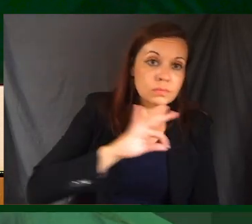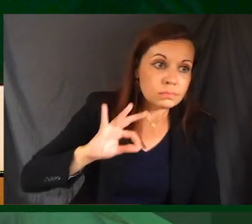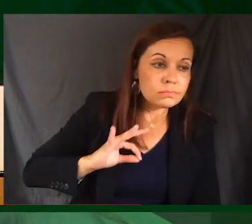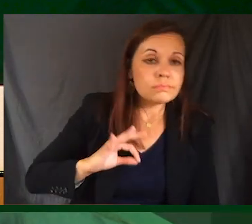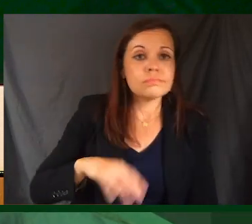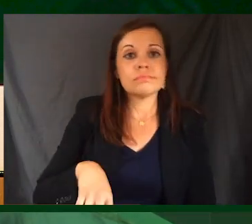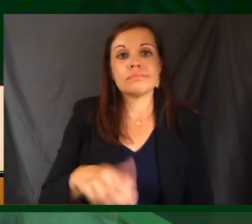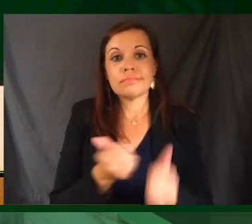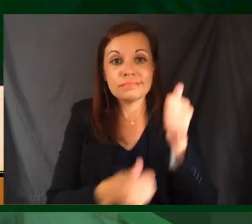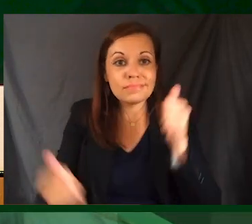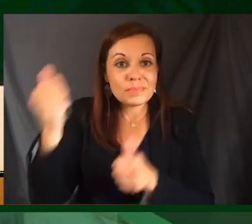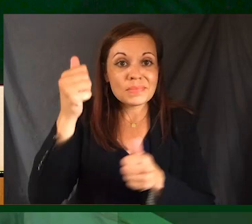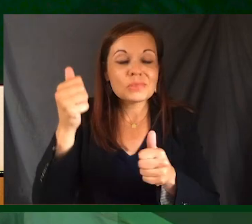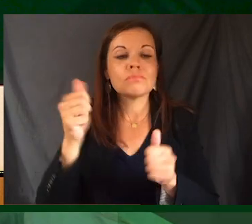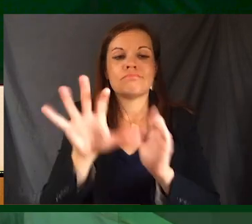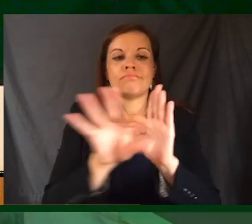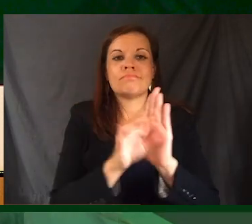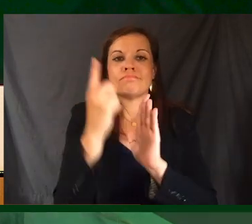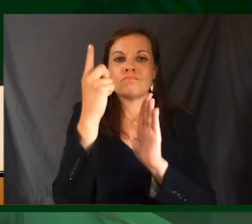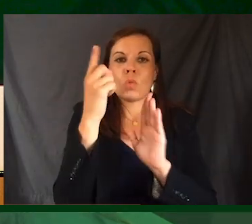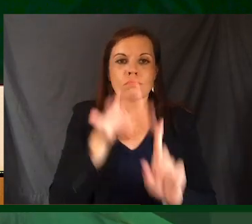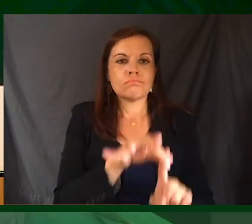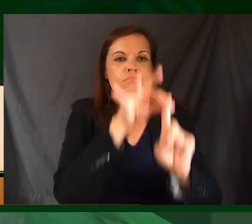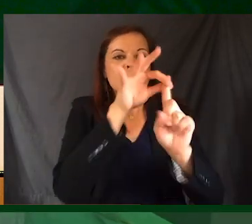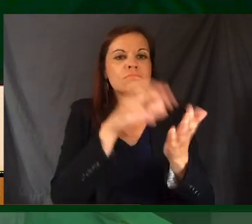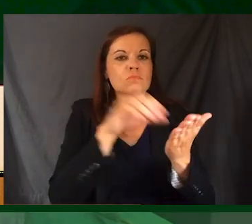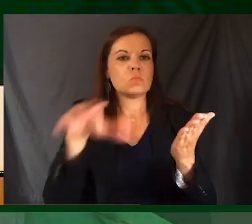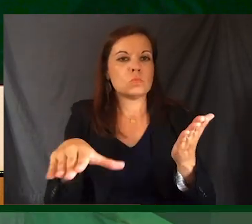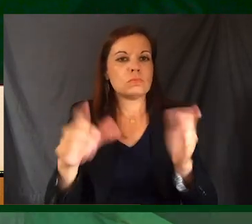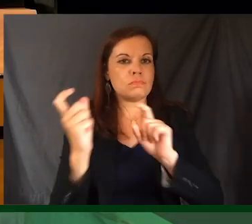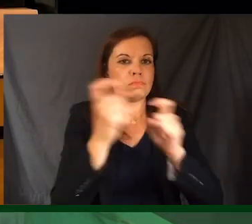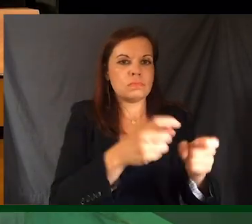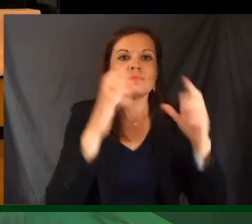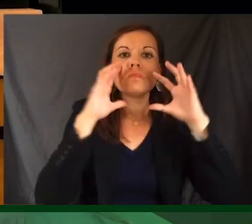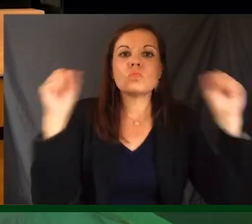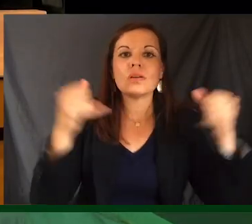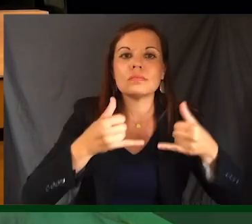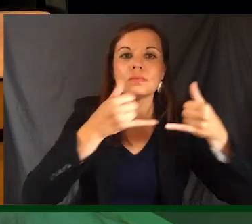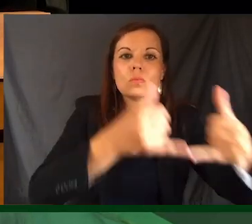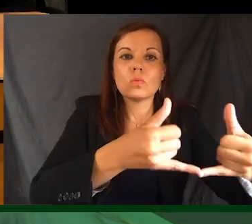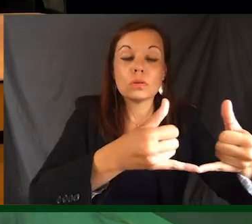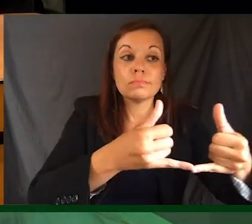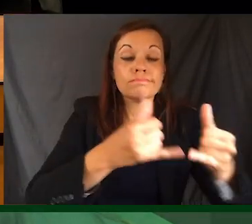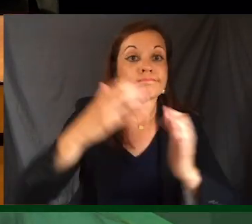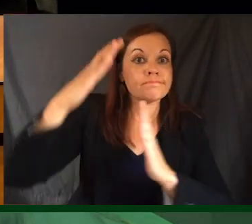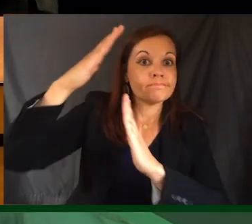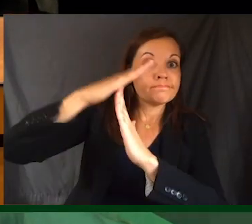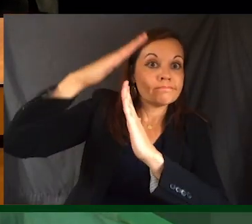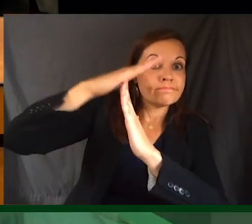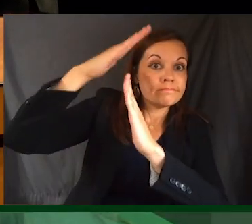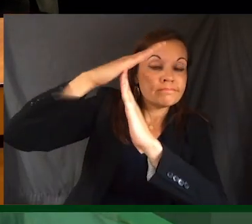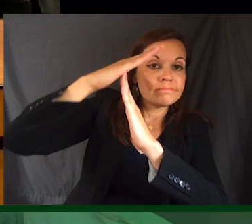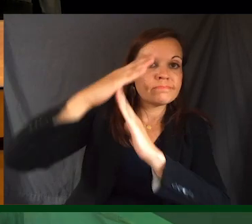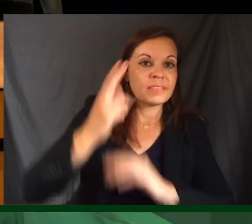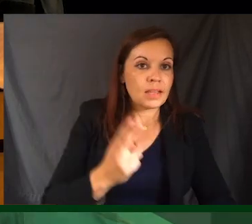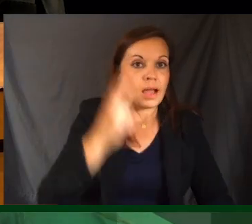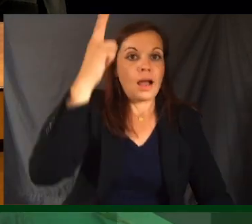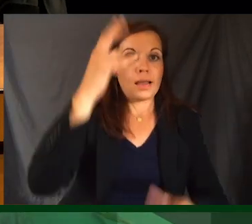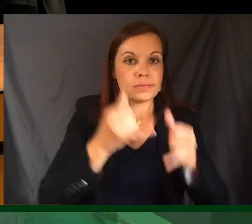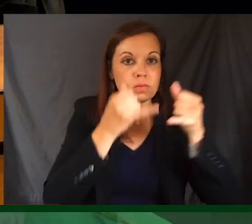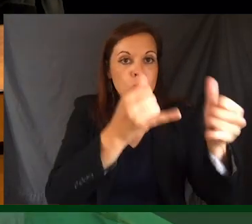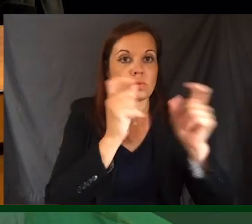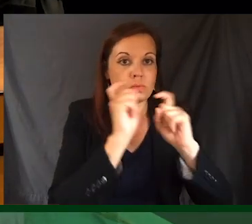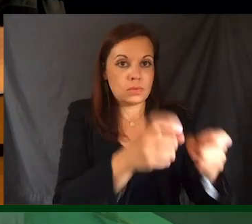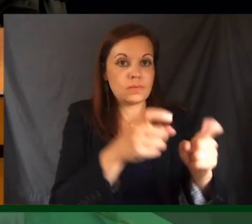select an outstanding student to receive the President's Award. This is the highest award presented by the college